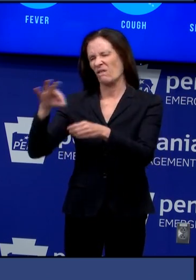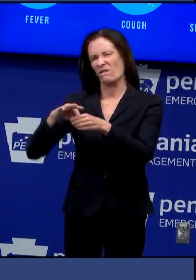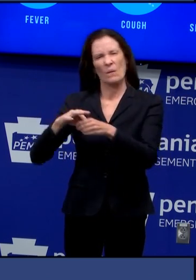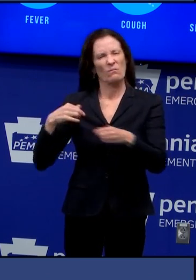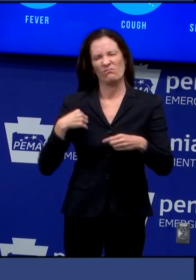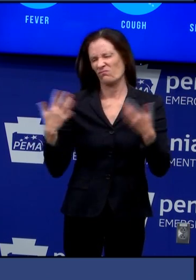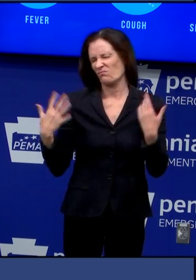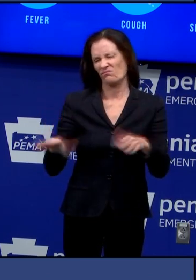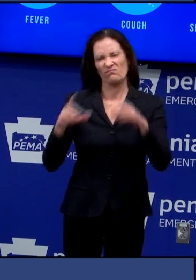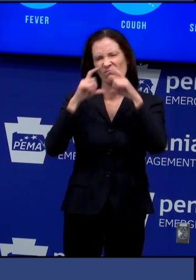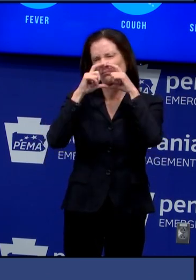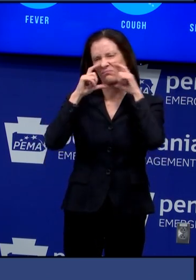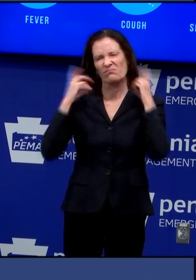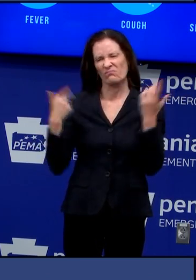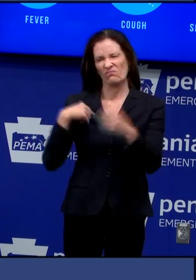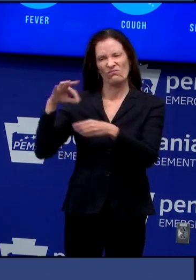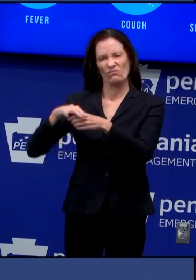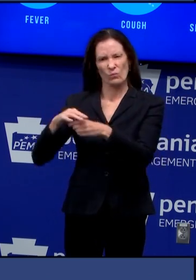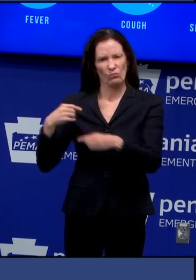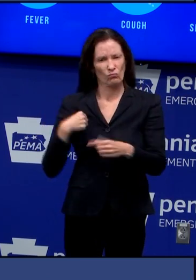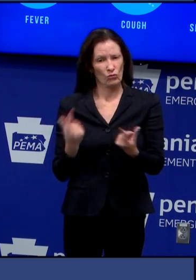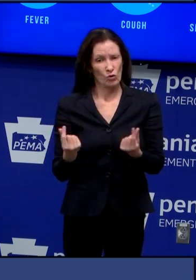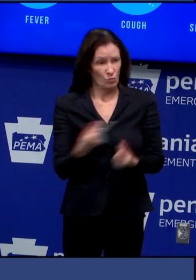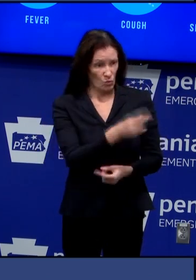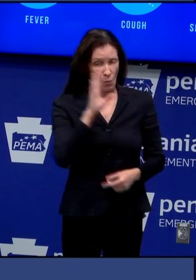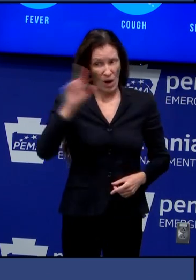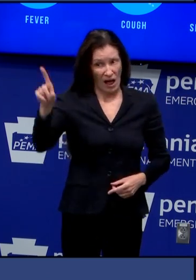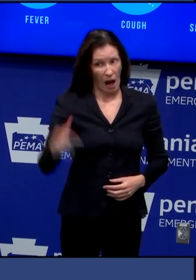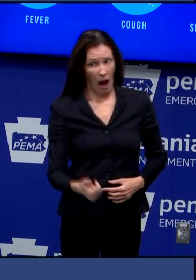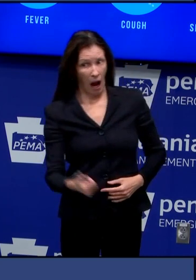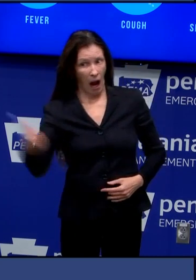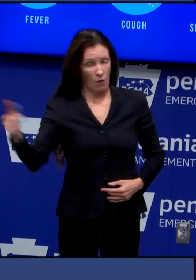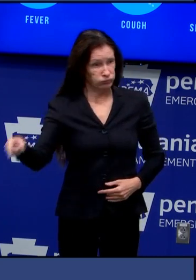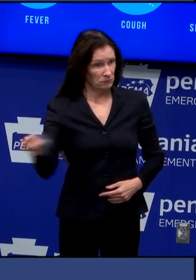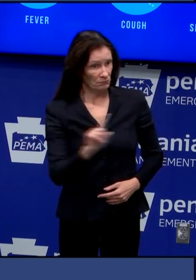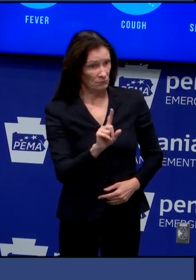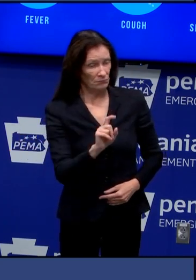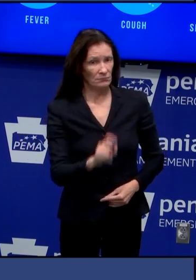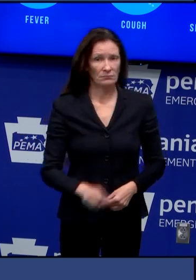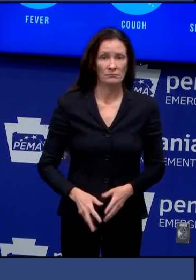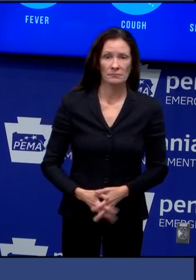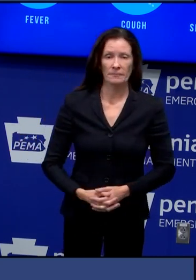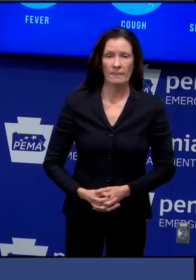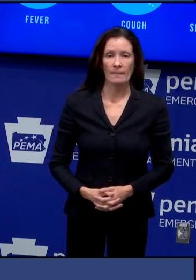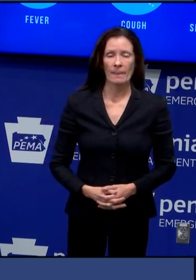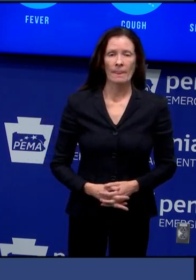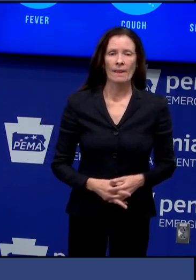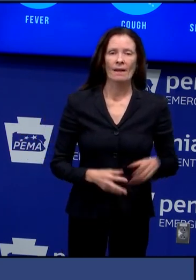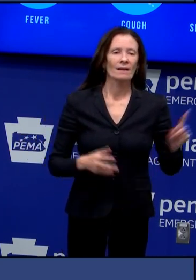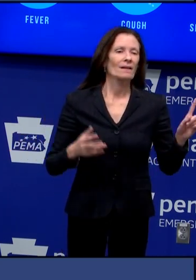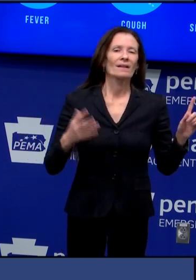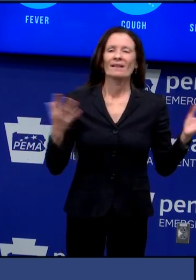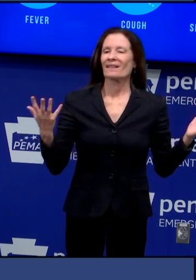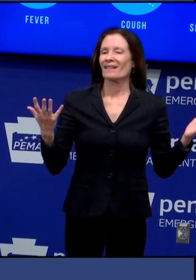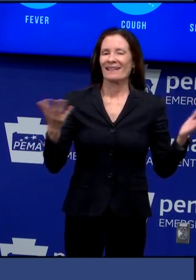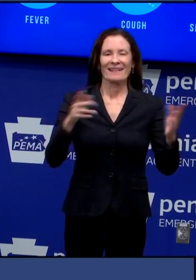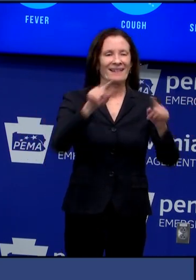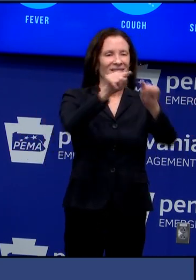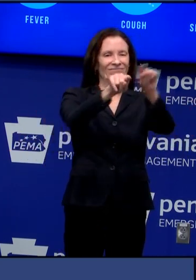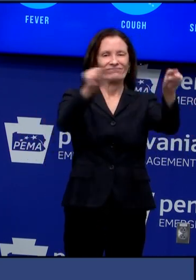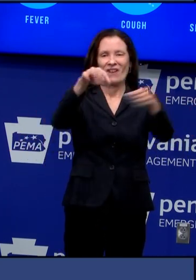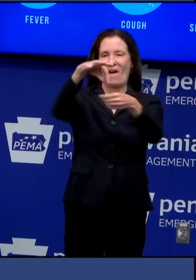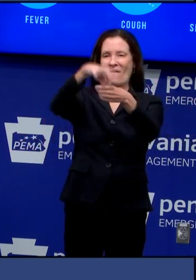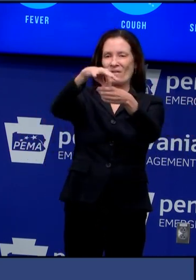polls i think each of the polling places will make those decisions but but the commonwealth is not weighing in on that again